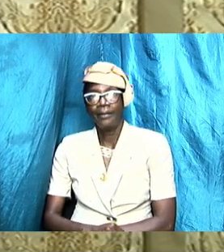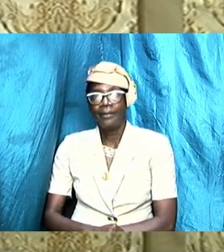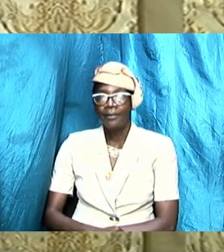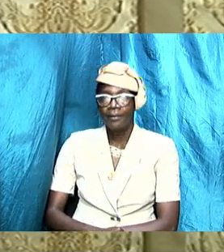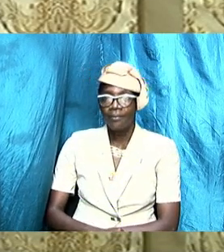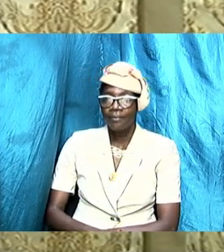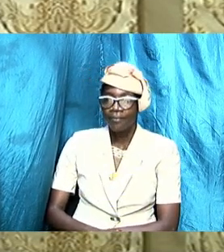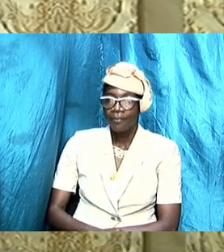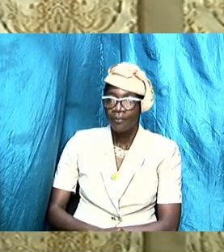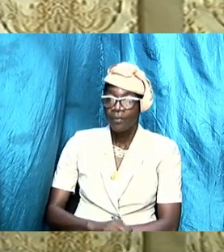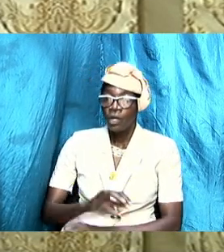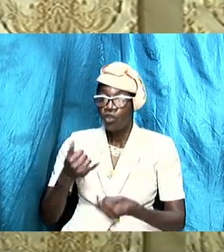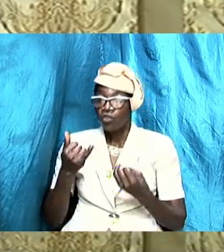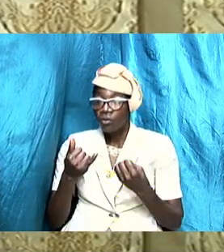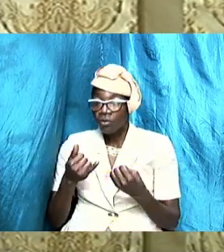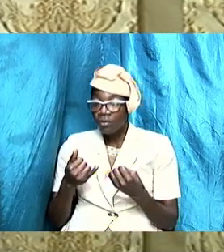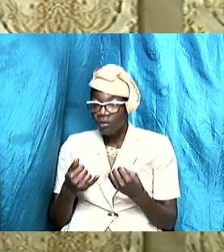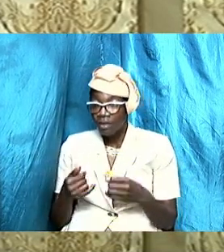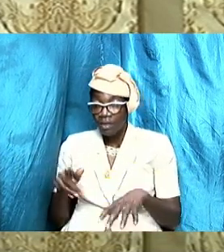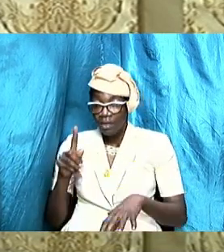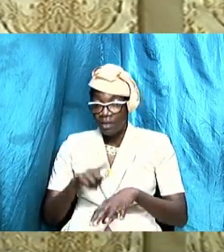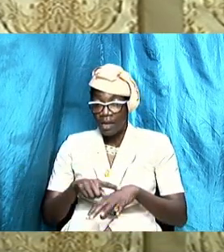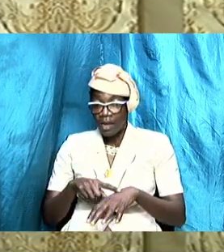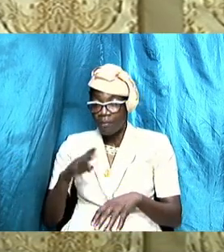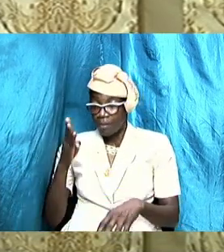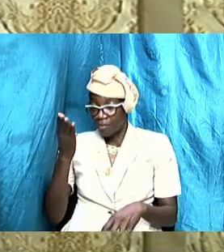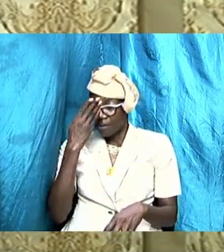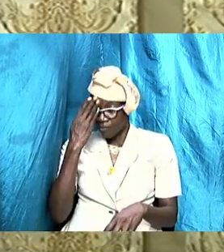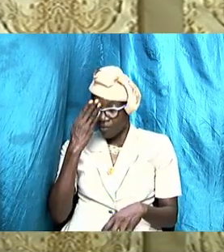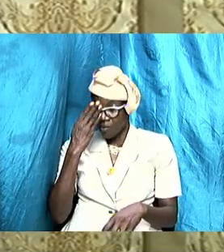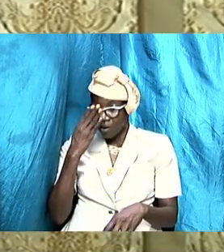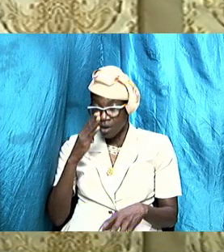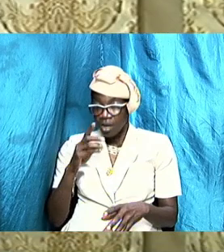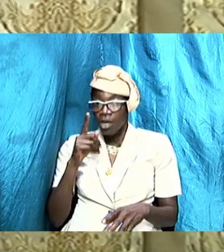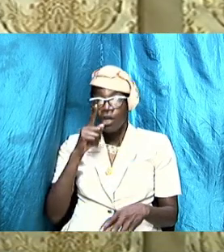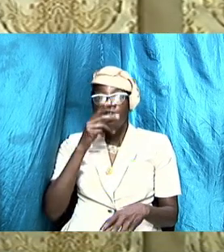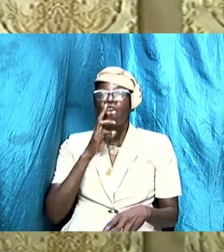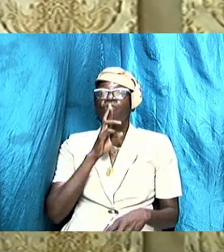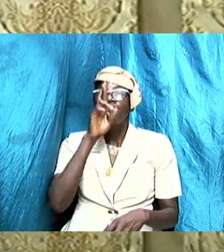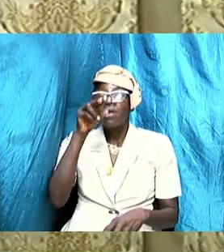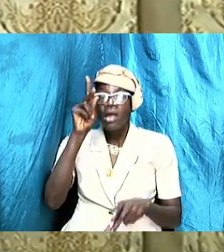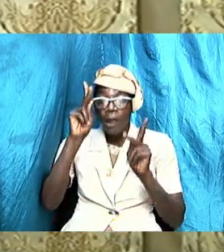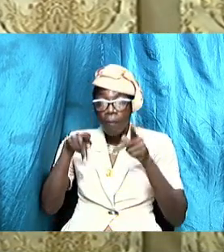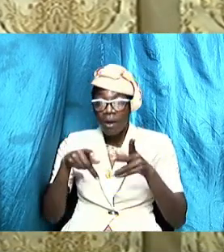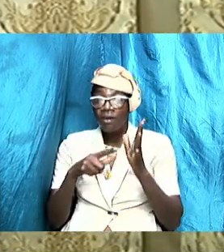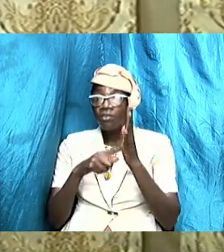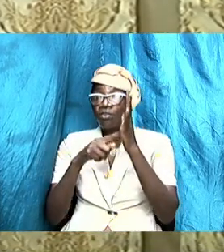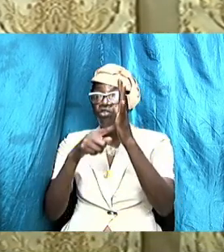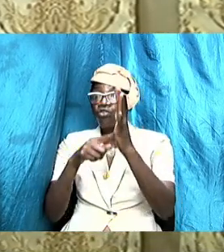and it is just a matter of time before the lid blows off so there are some things that are basic